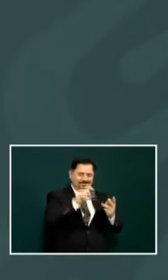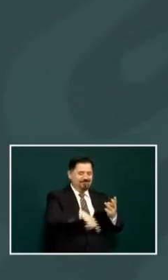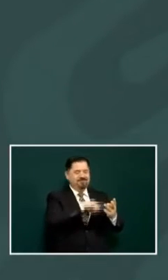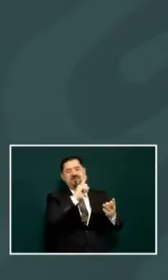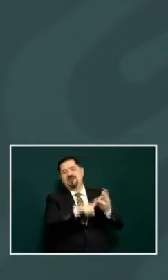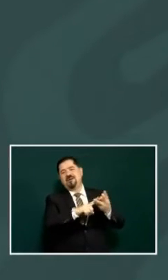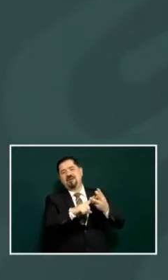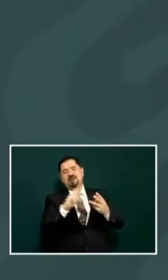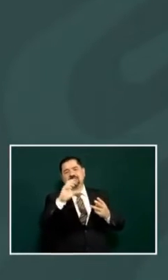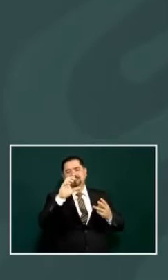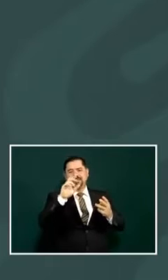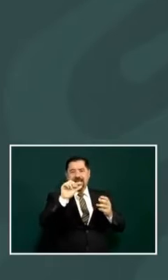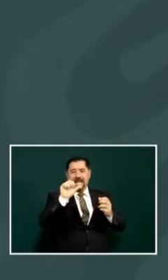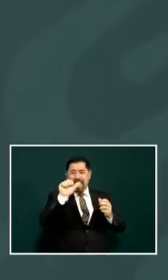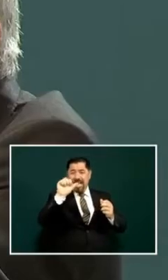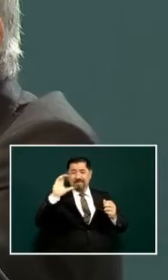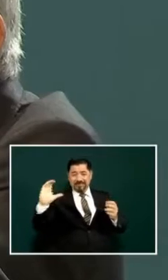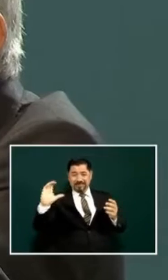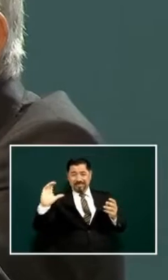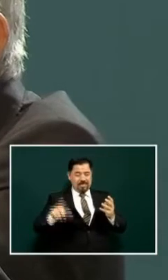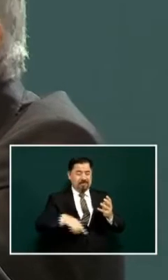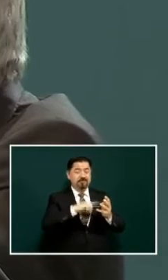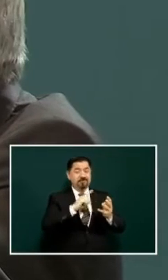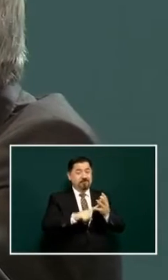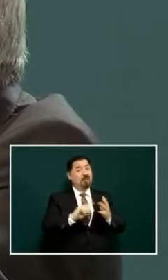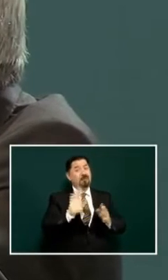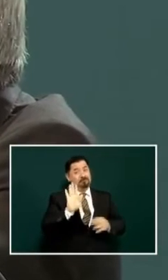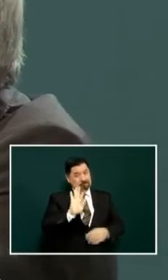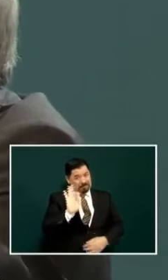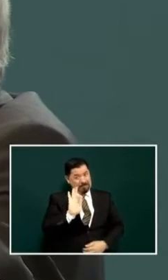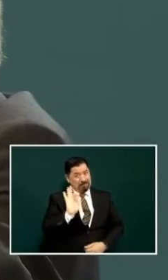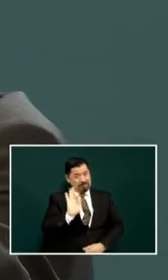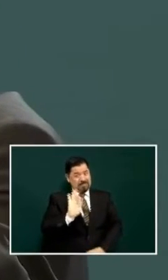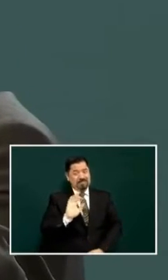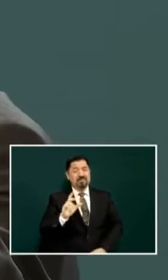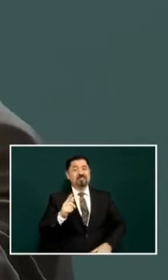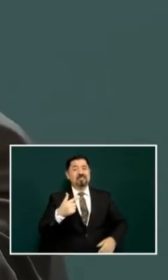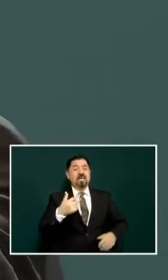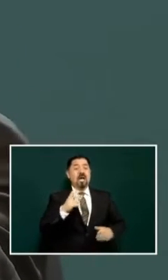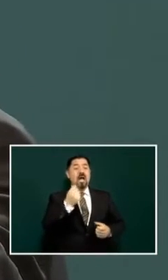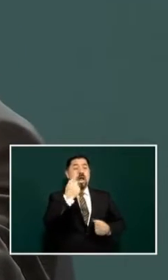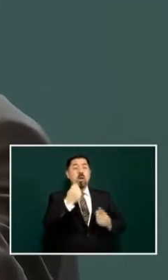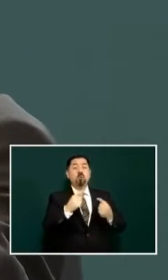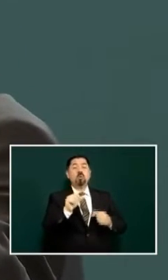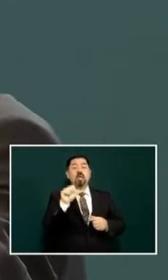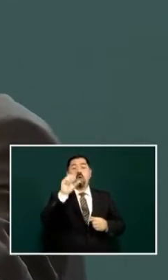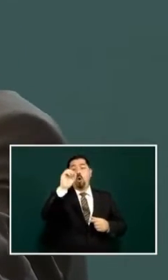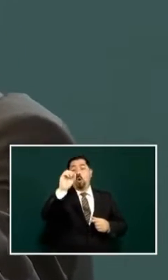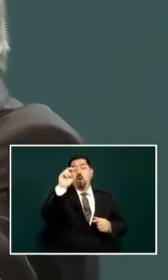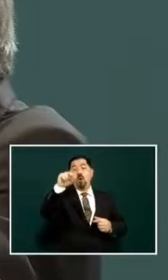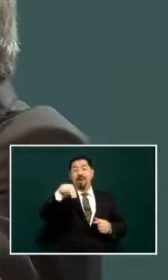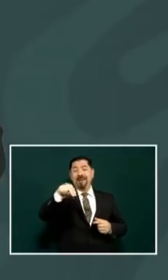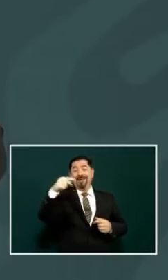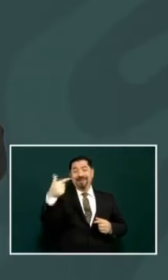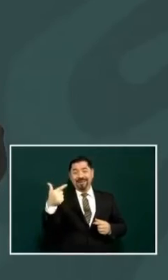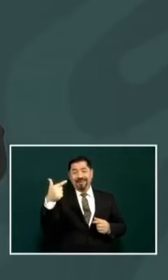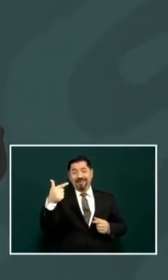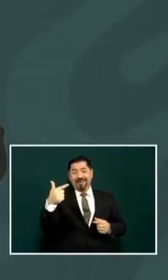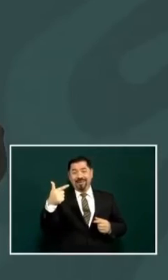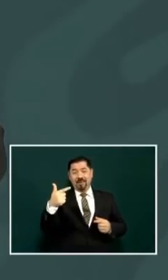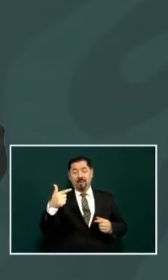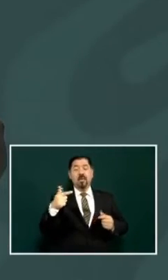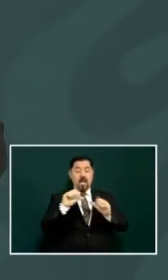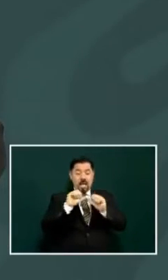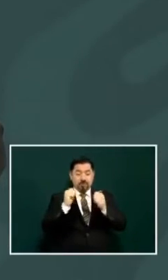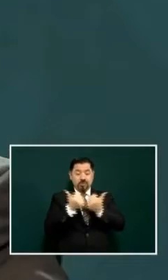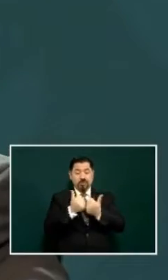organizations even if it seems paradoxical that were not governmental agencies that's how